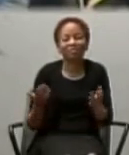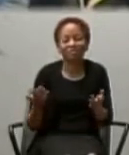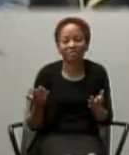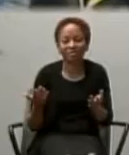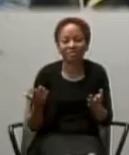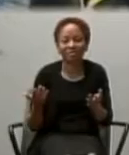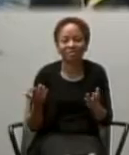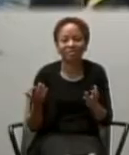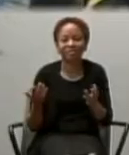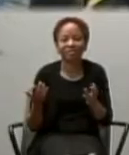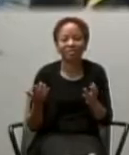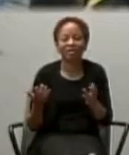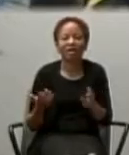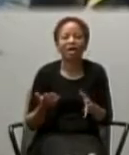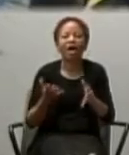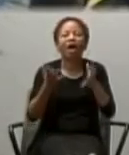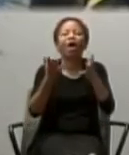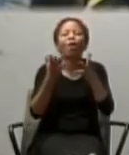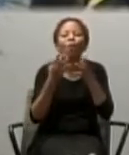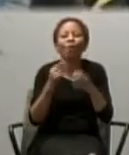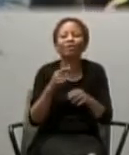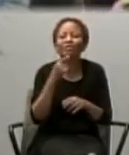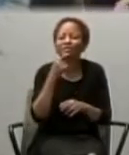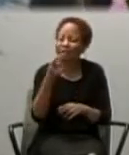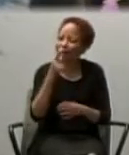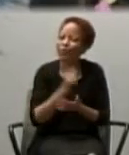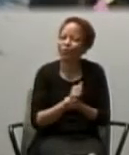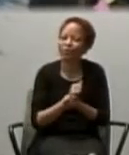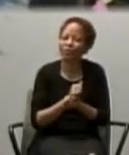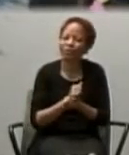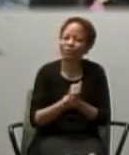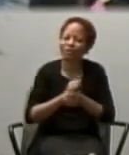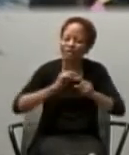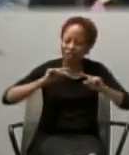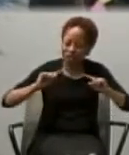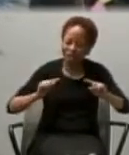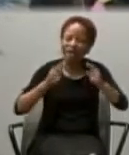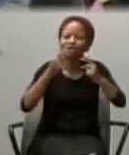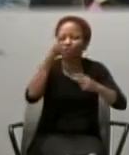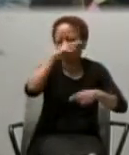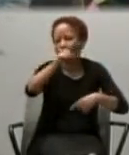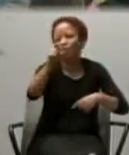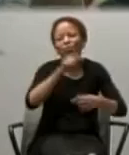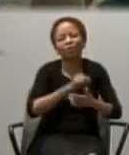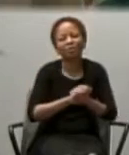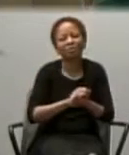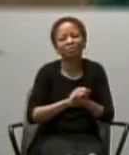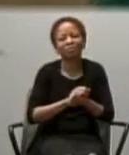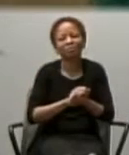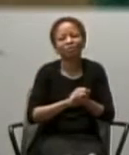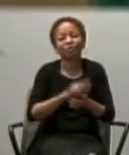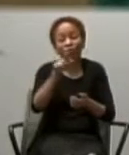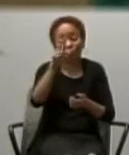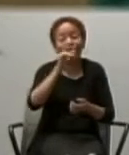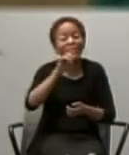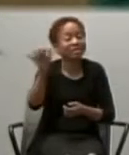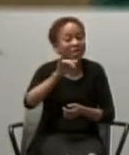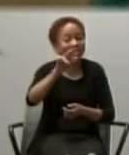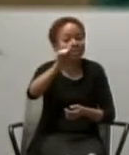I want to issue, that challenge again. And I've done this, in the past, and I will do it again. And you there, watching us on television,